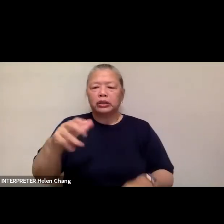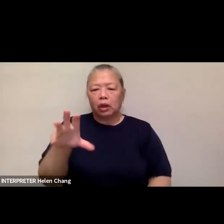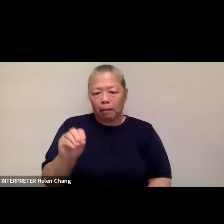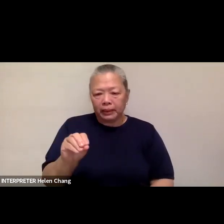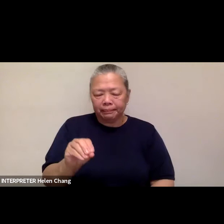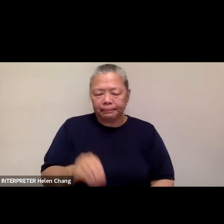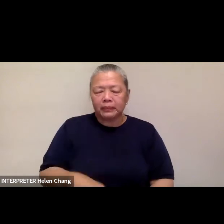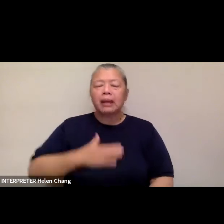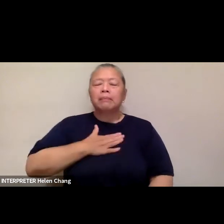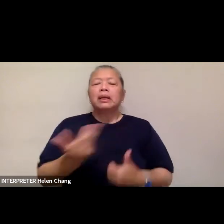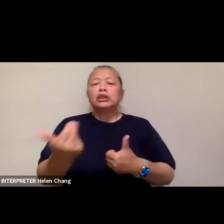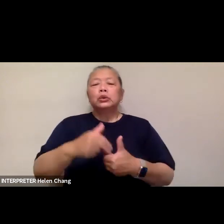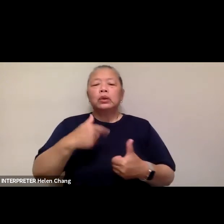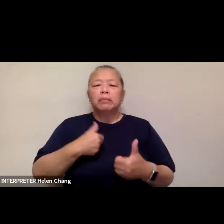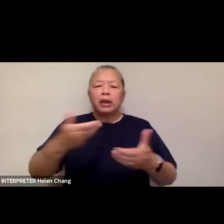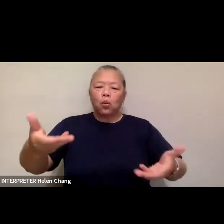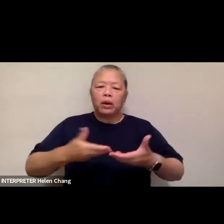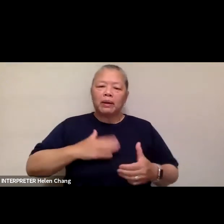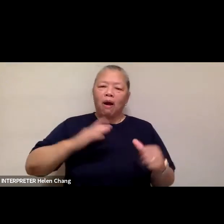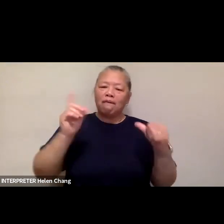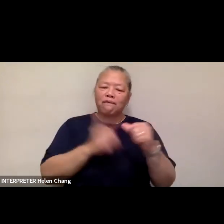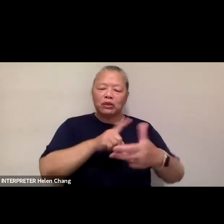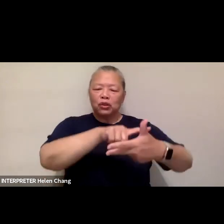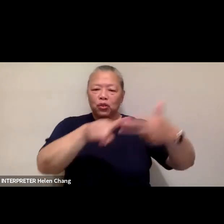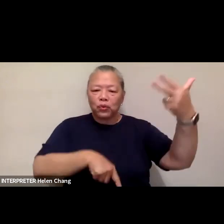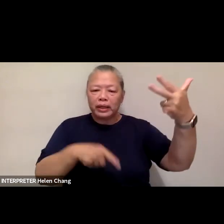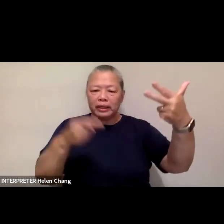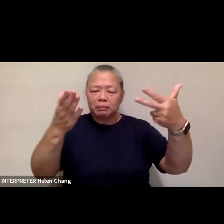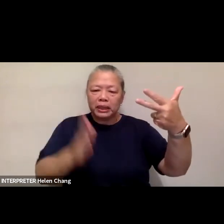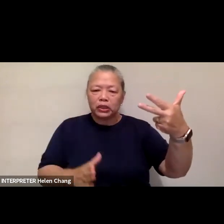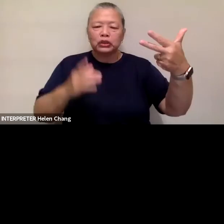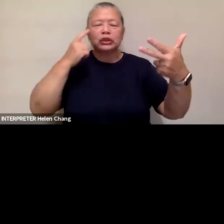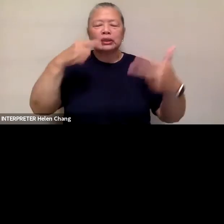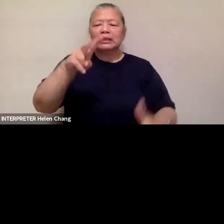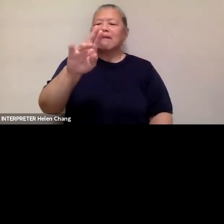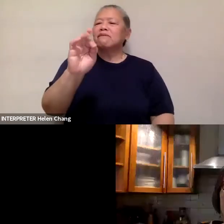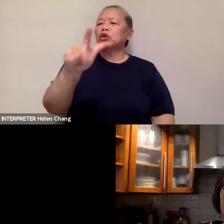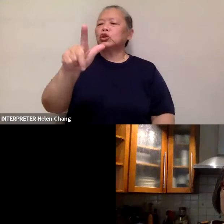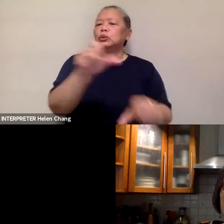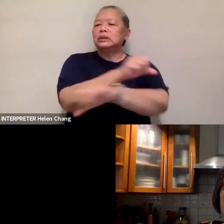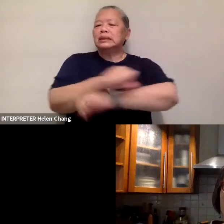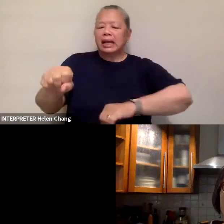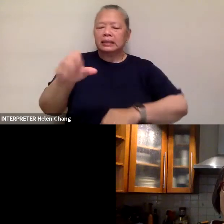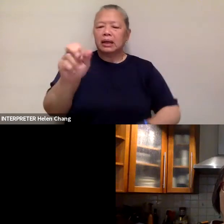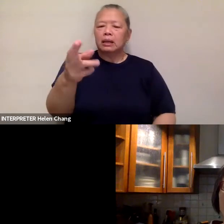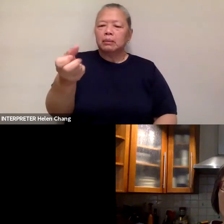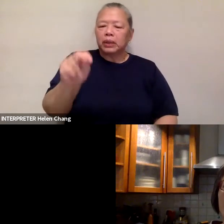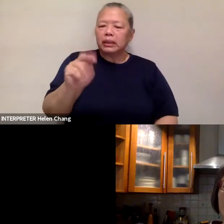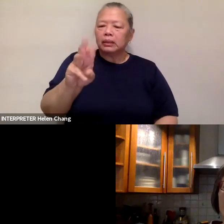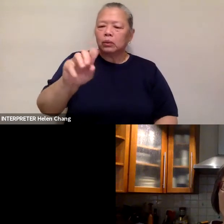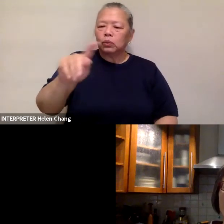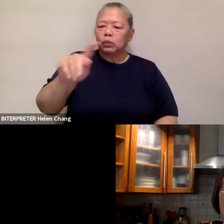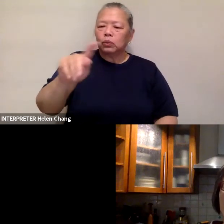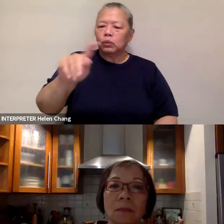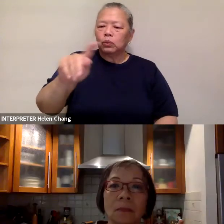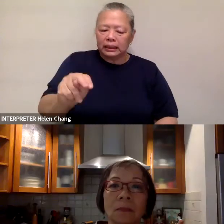Please join me in welcoming our first three speakers to the virtual stage, Brandon, Wellington, and